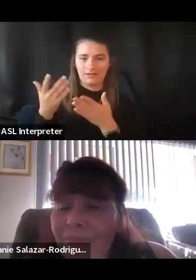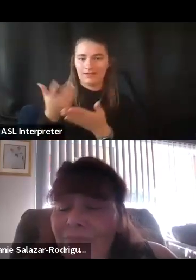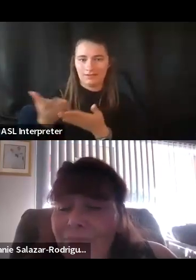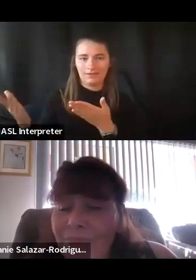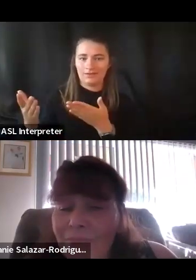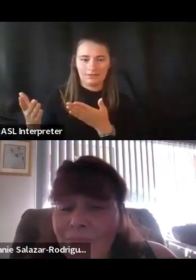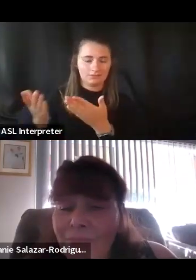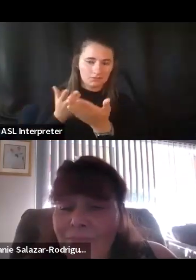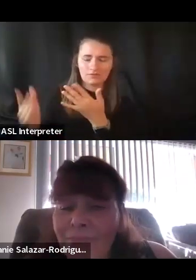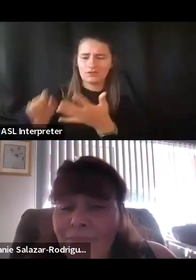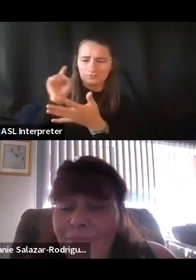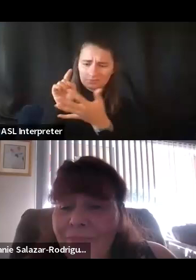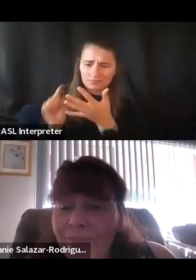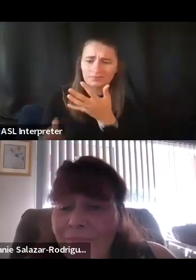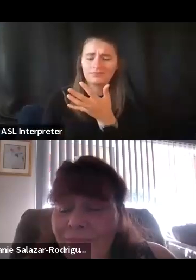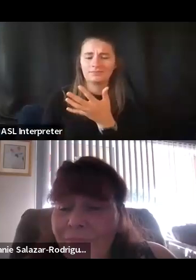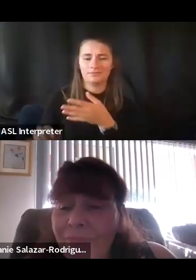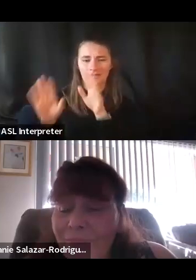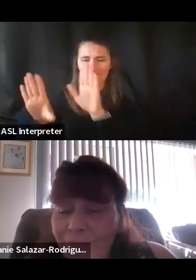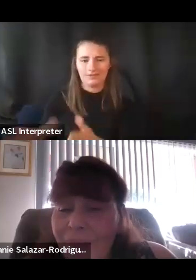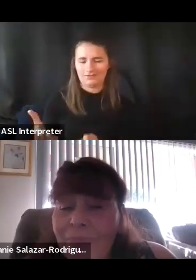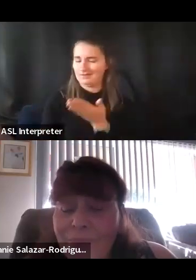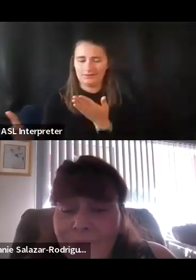stuff for us.